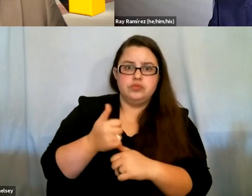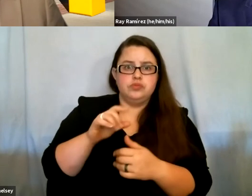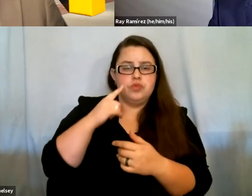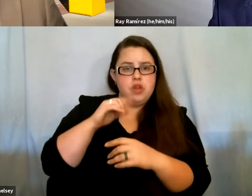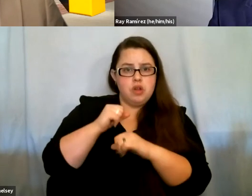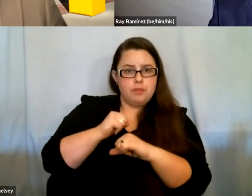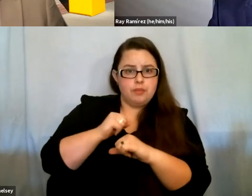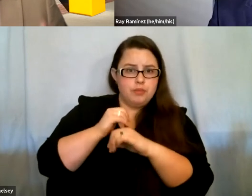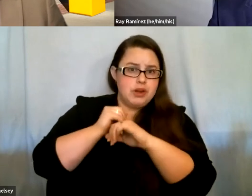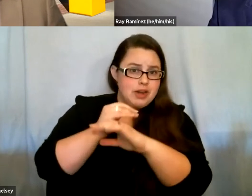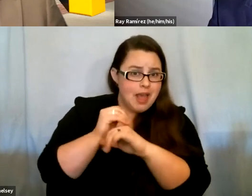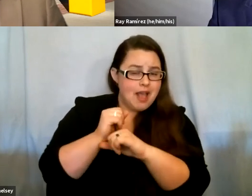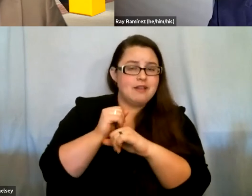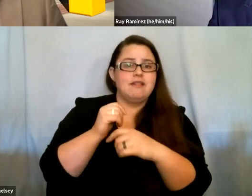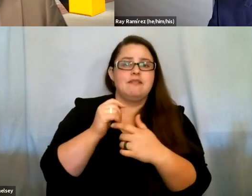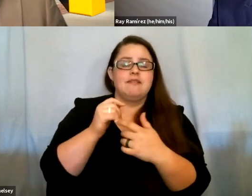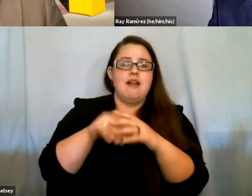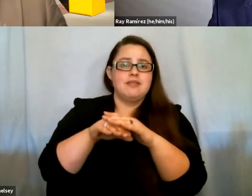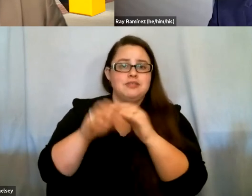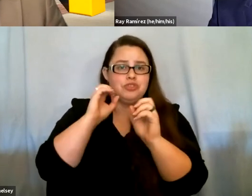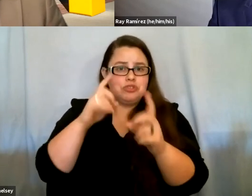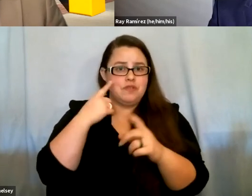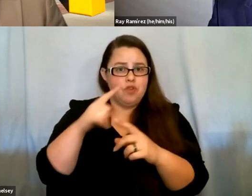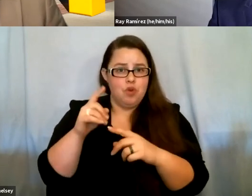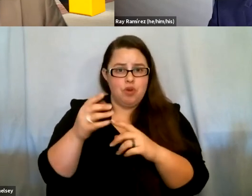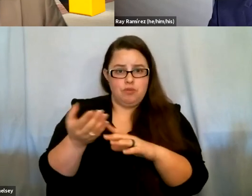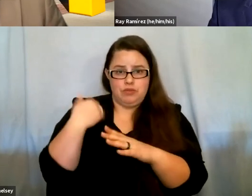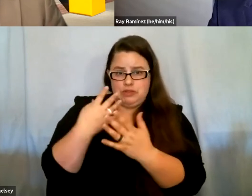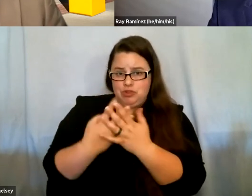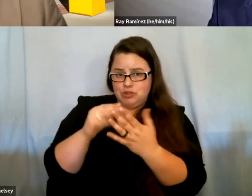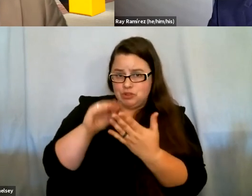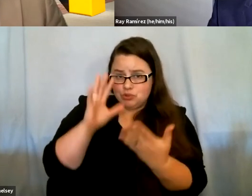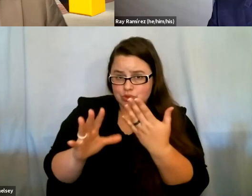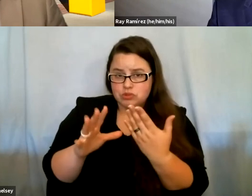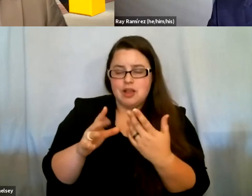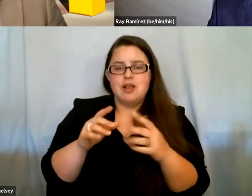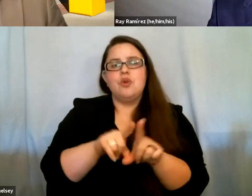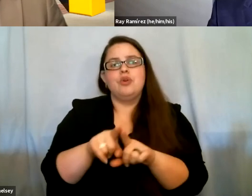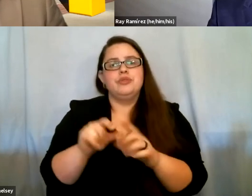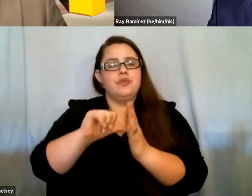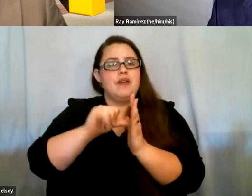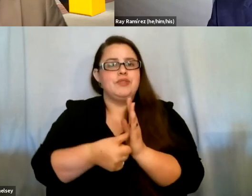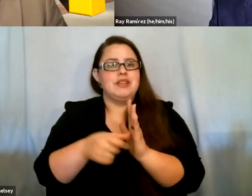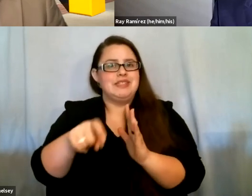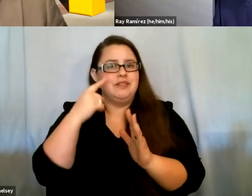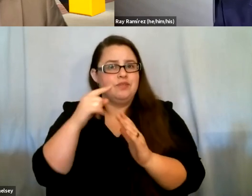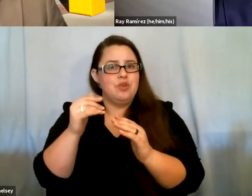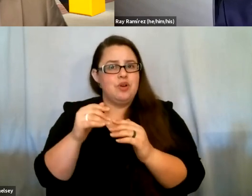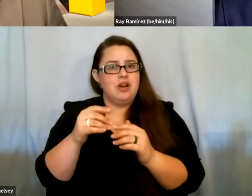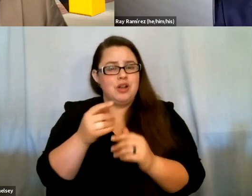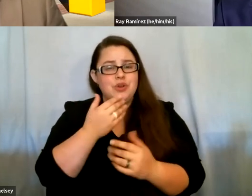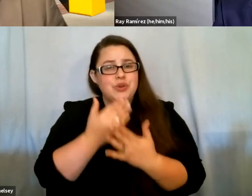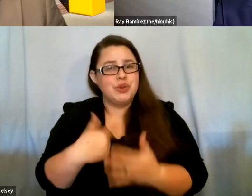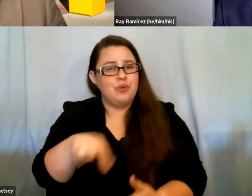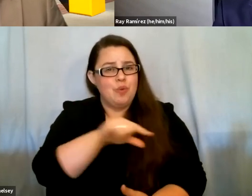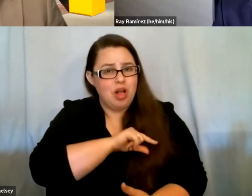access to education for incarcerated students, and then also emphasize the need for quality education, right?